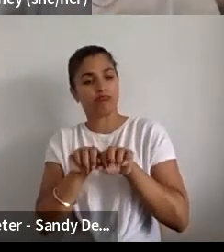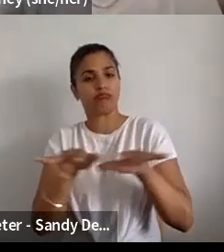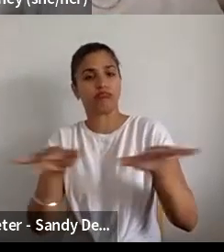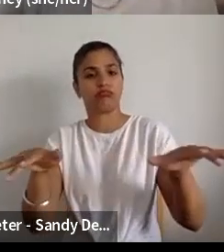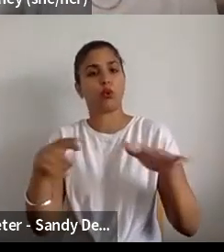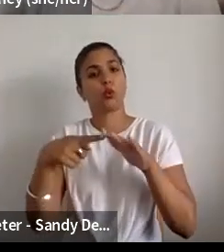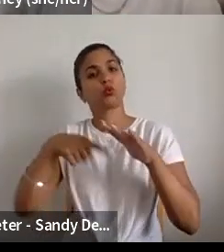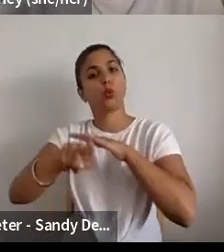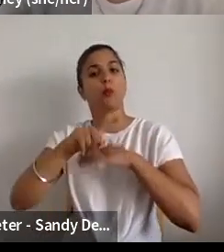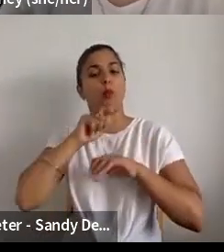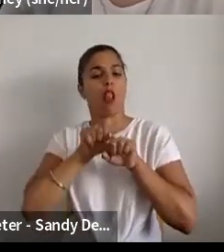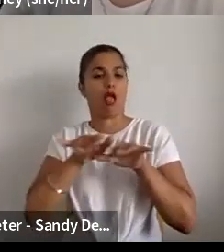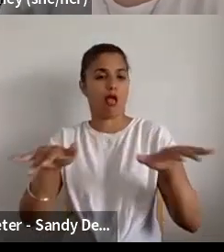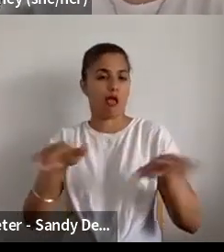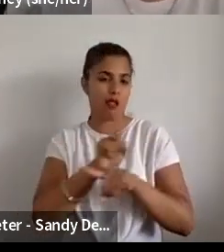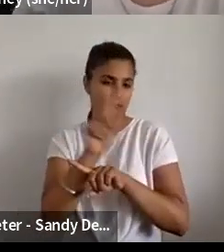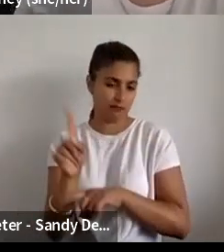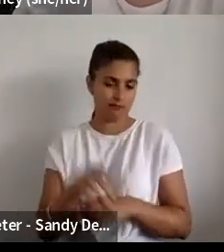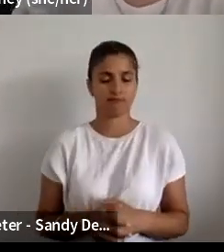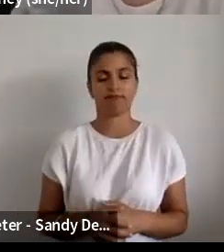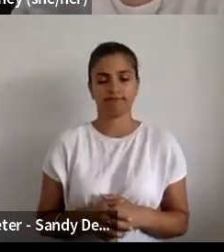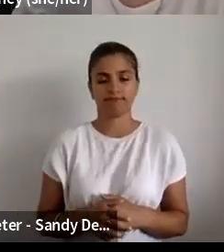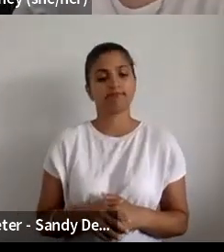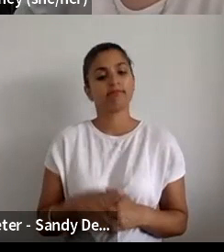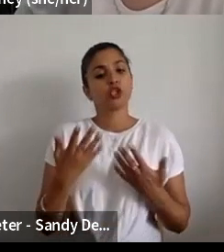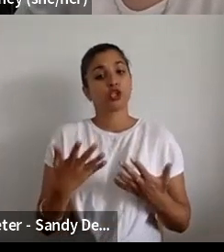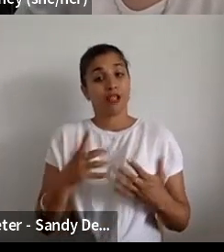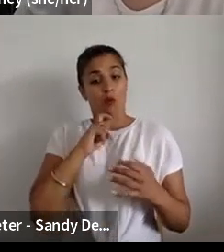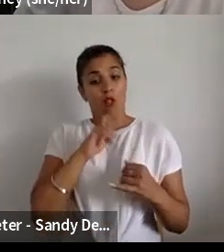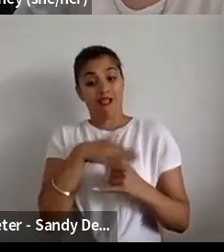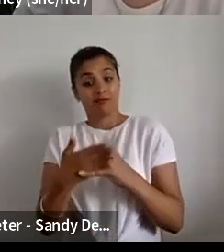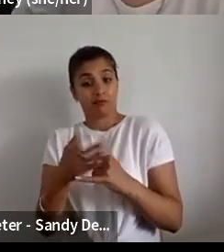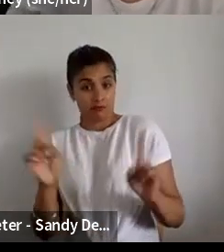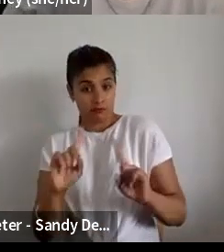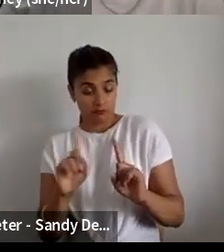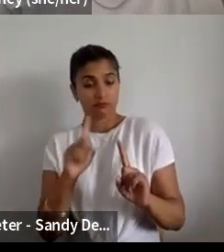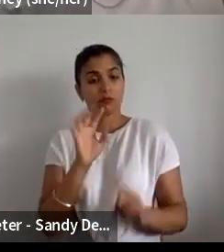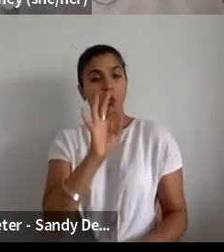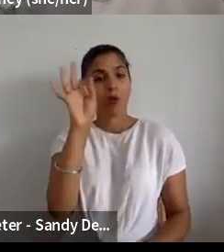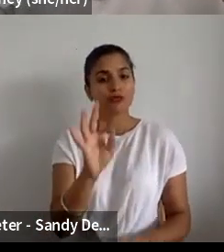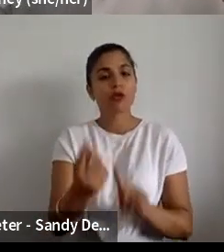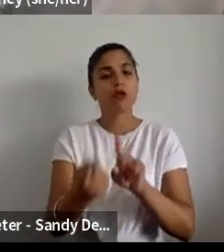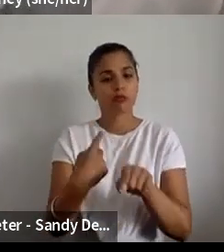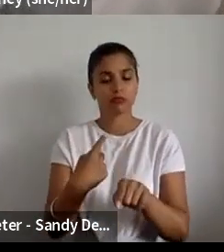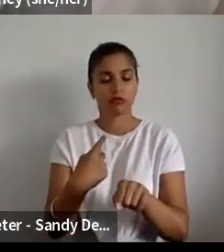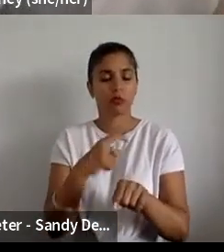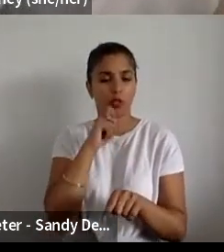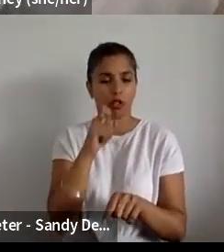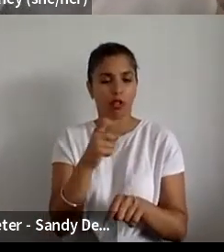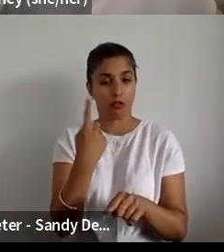channel. We're going to have a bit of a Q&A towards the end of the session. And you can use the Q&A function.